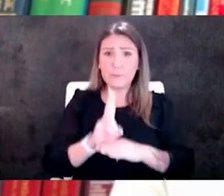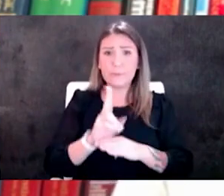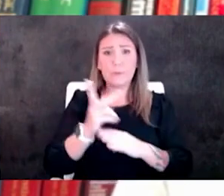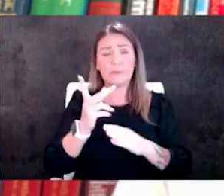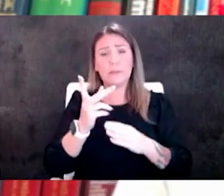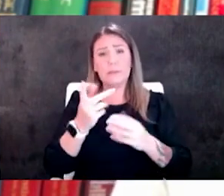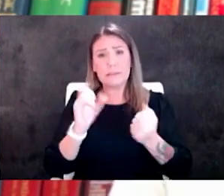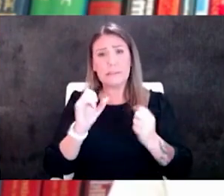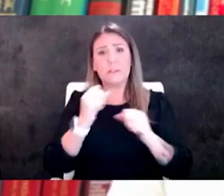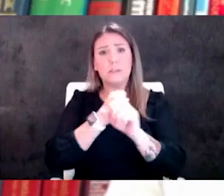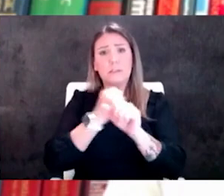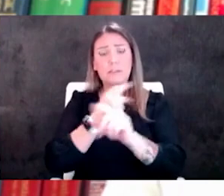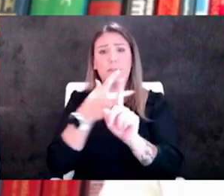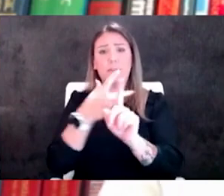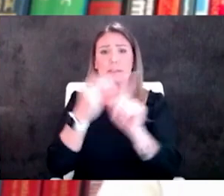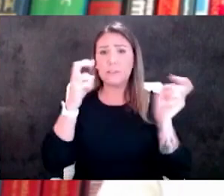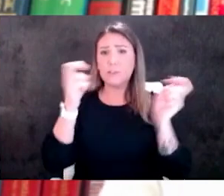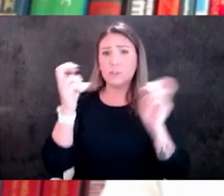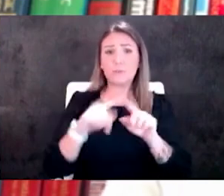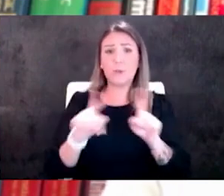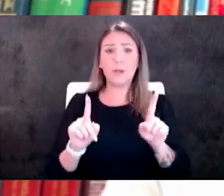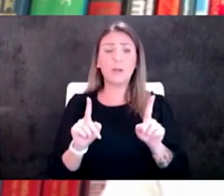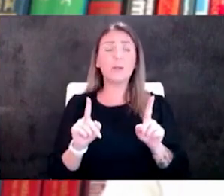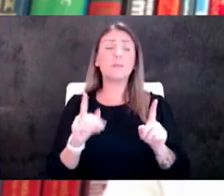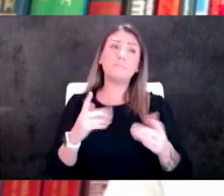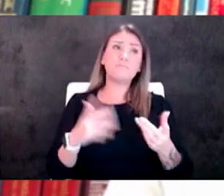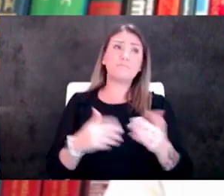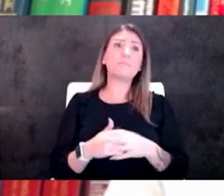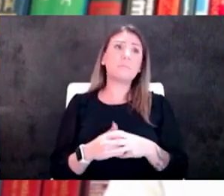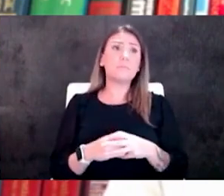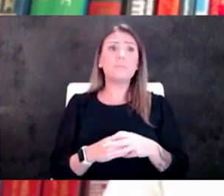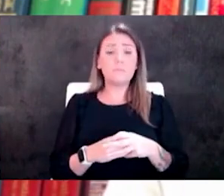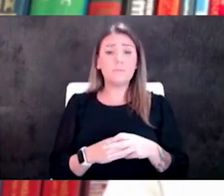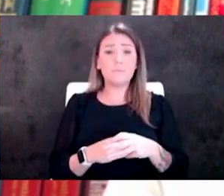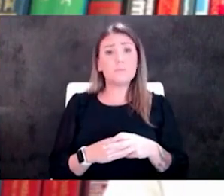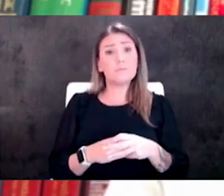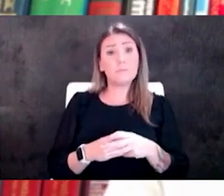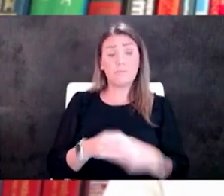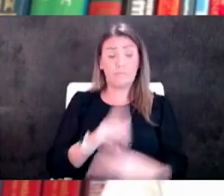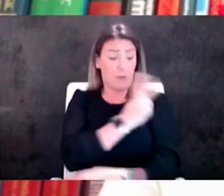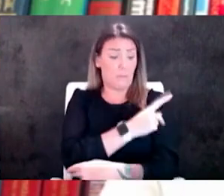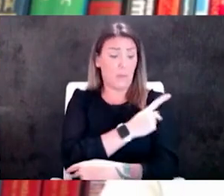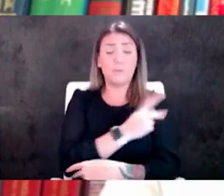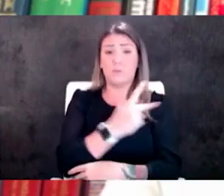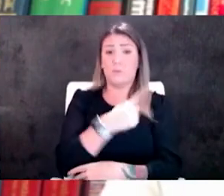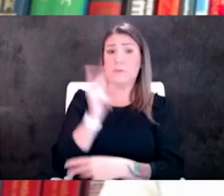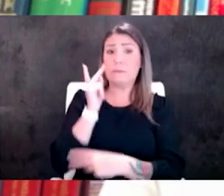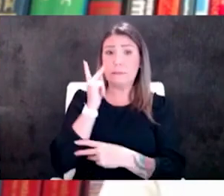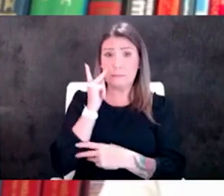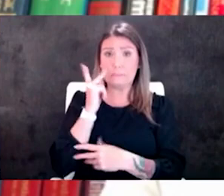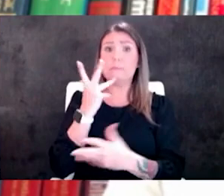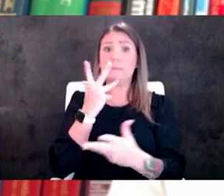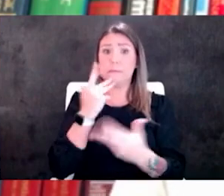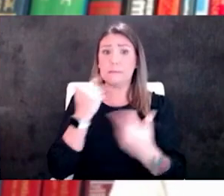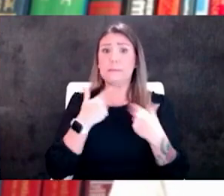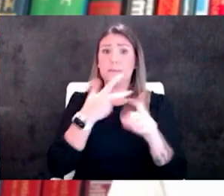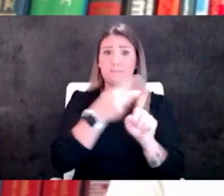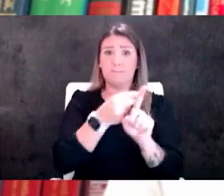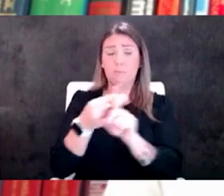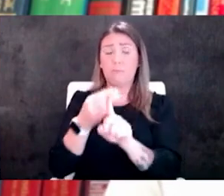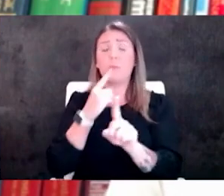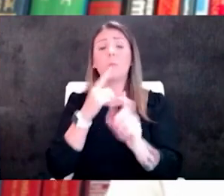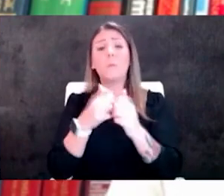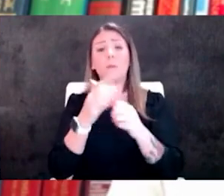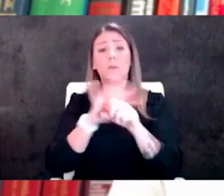but by and large we're seeing them a good percentage of patients that are vaccinated come in with COVID symptoms